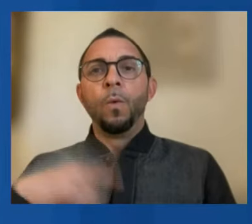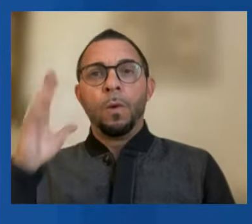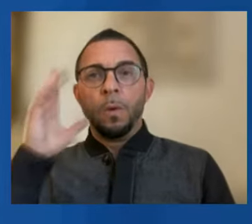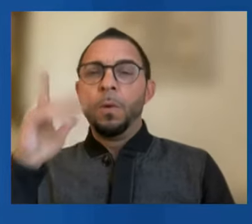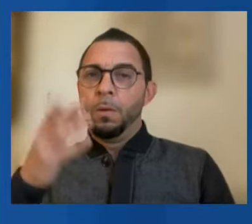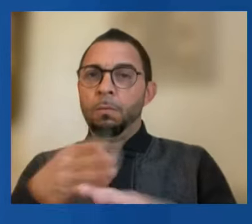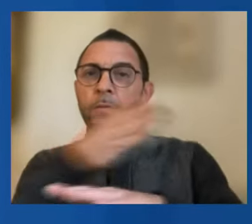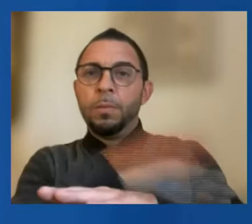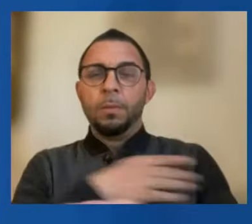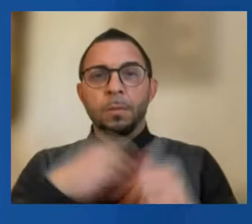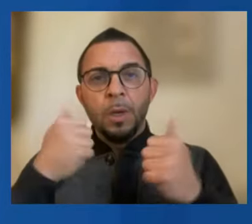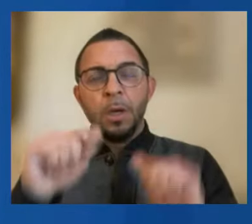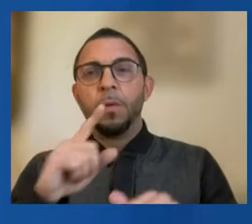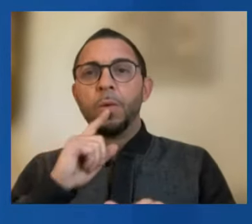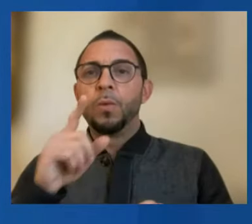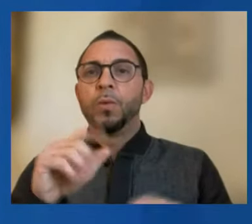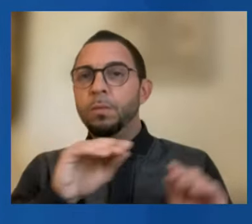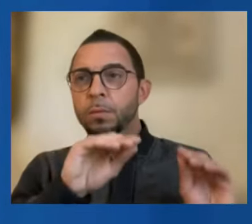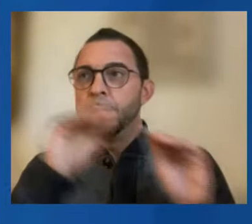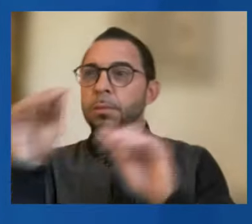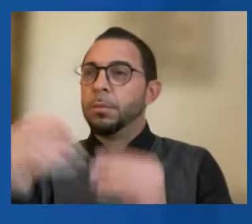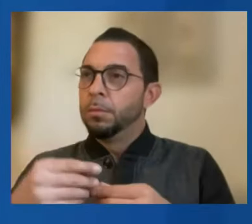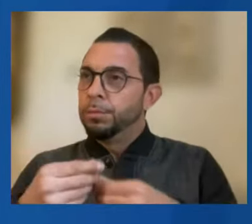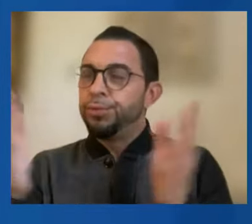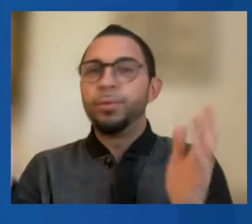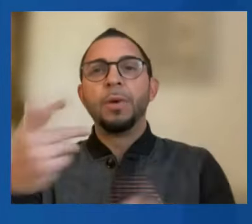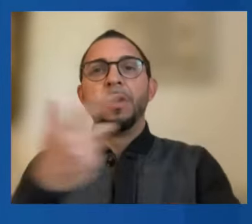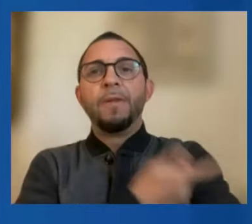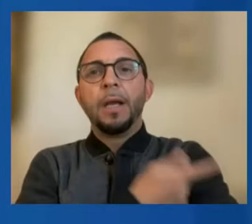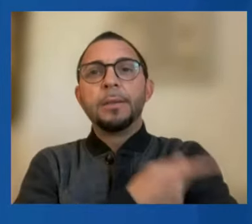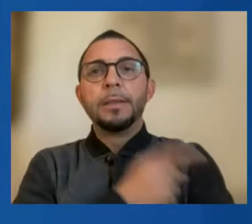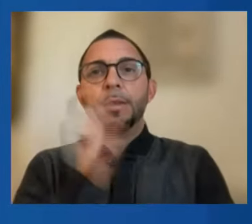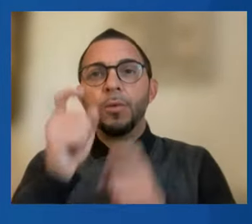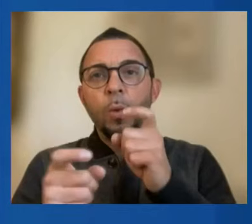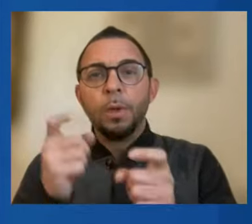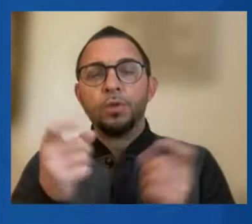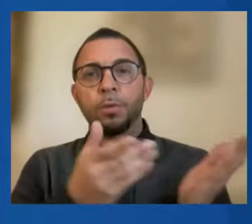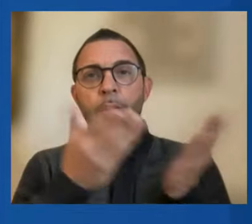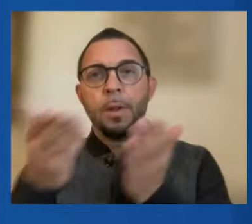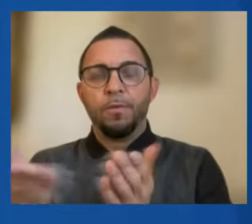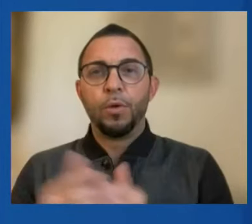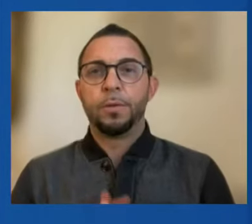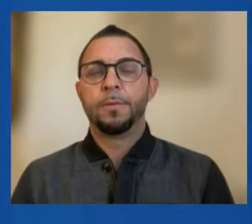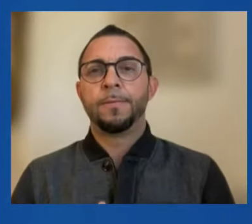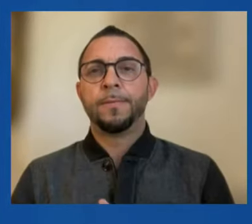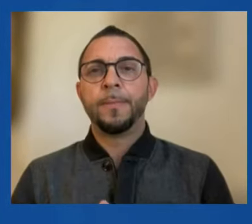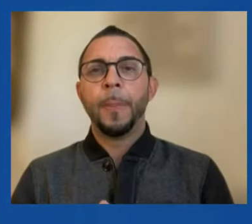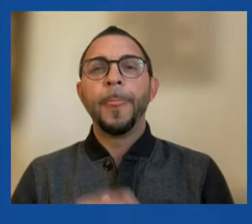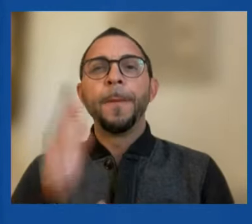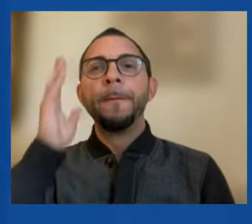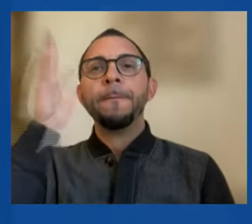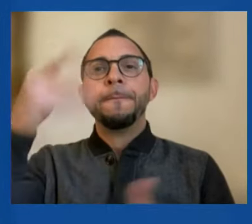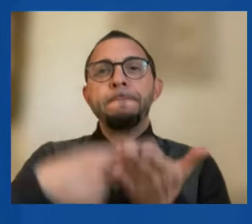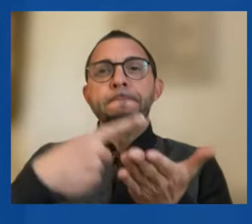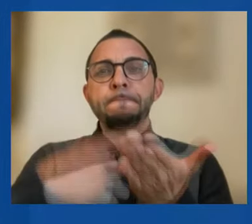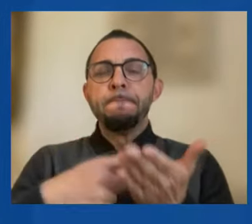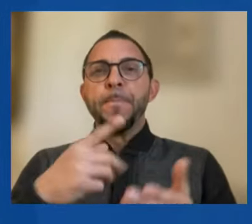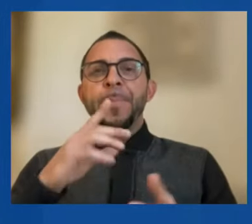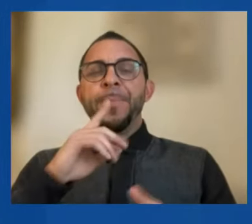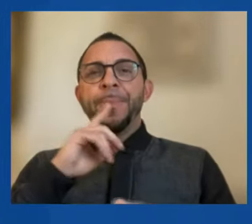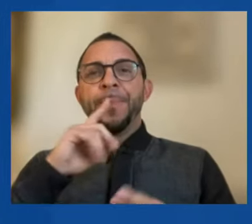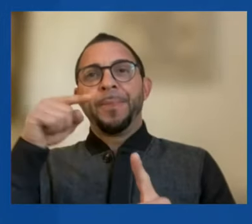vaccine donations and delivery support. Further discussions on tackling the climate crisis.